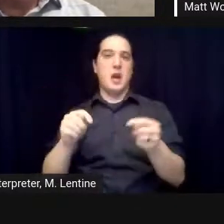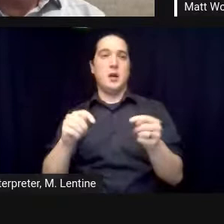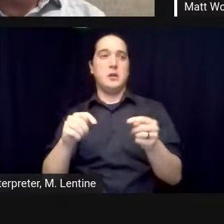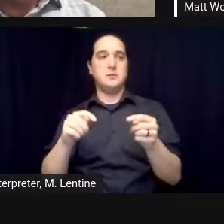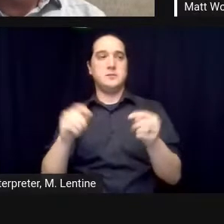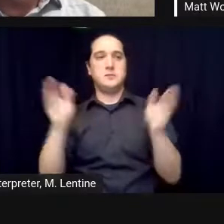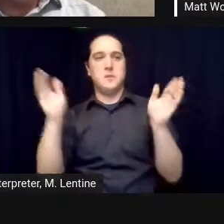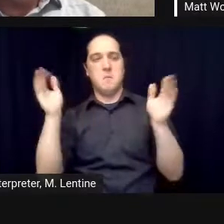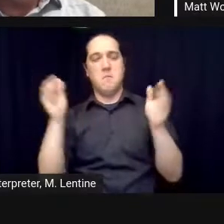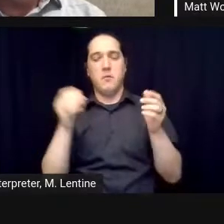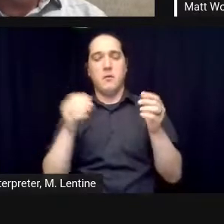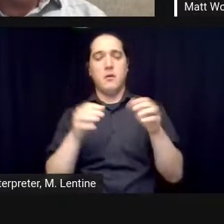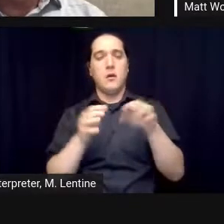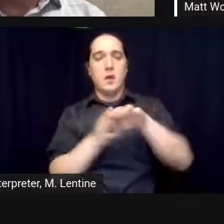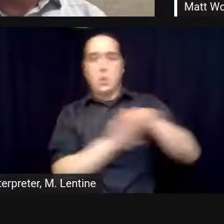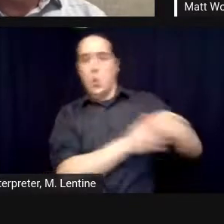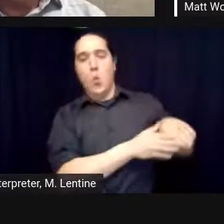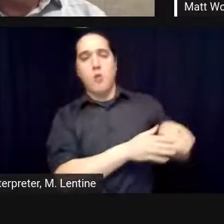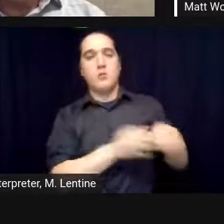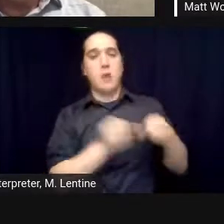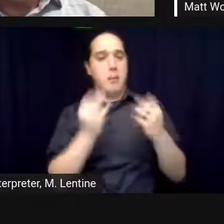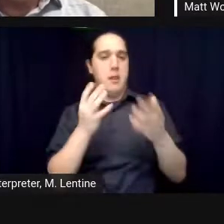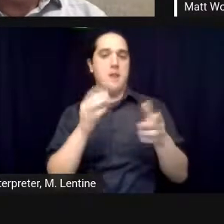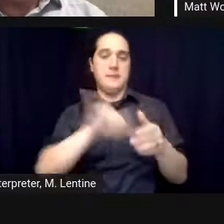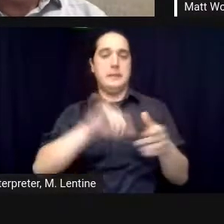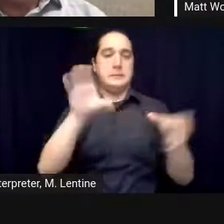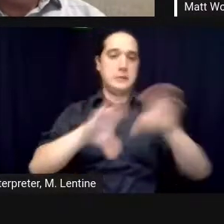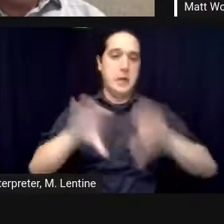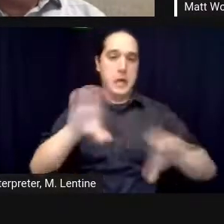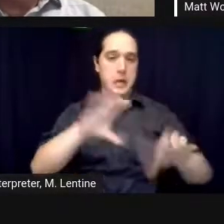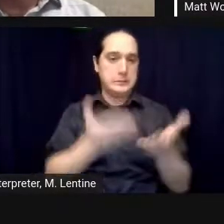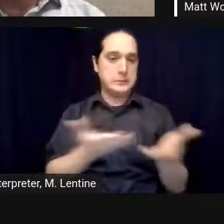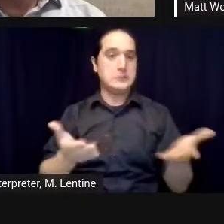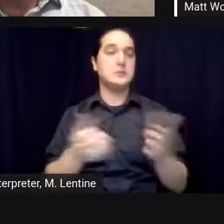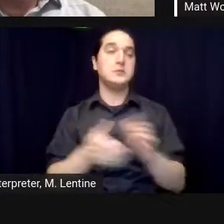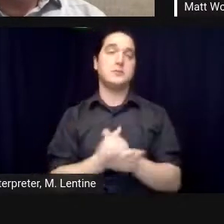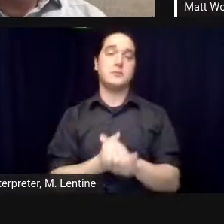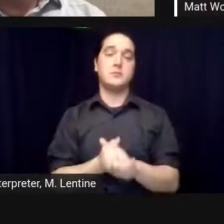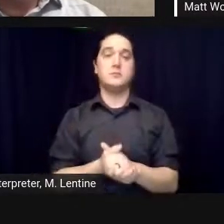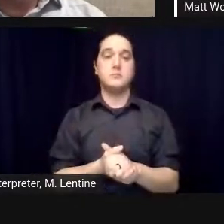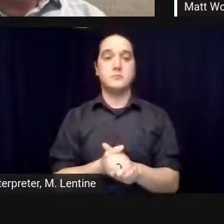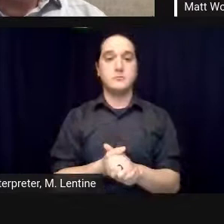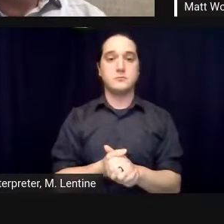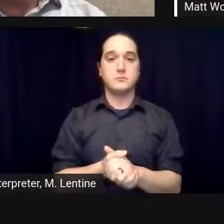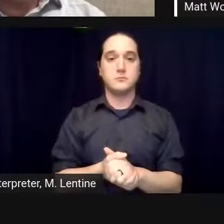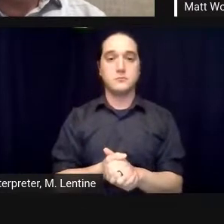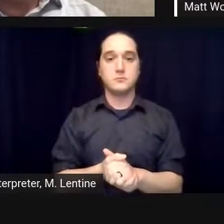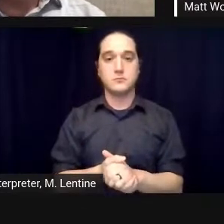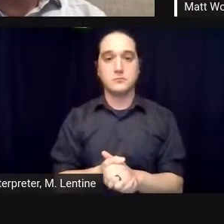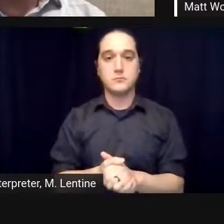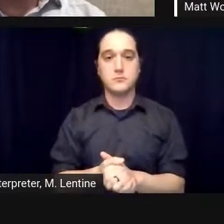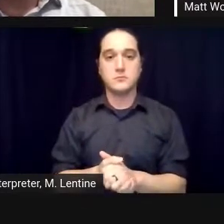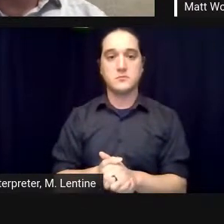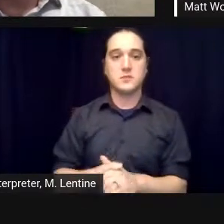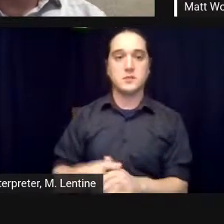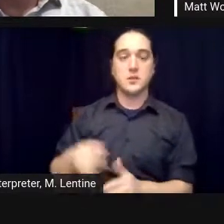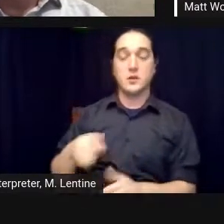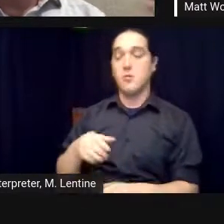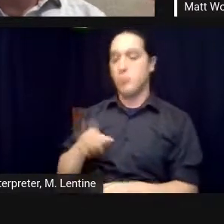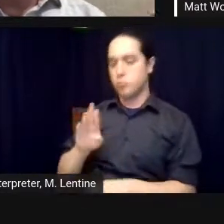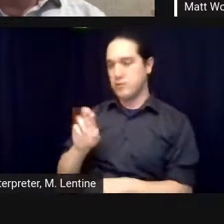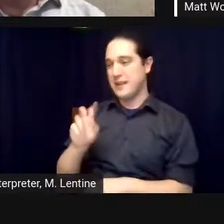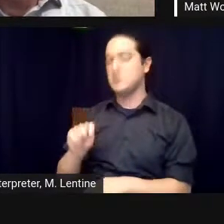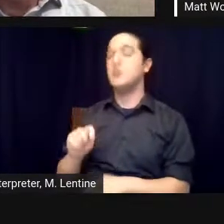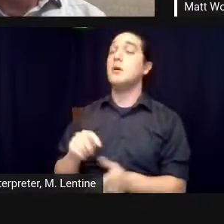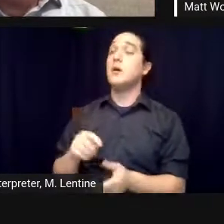seems sort of telling to me that this starts in 1991 um do you do you see a link as well with this kind of like